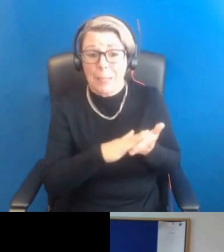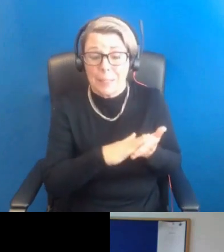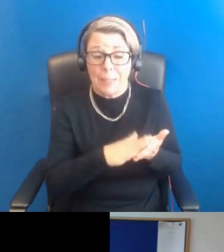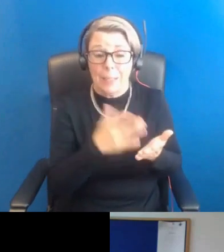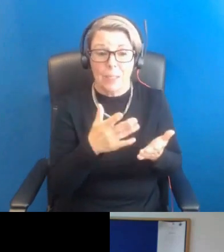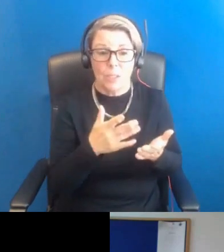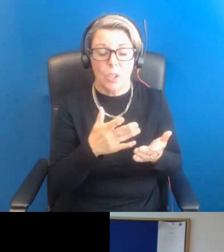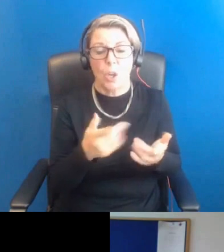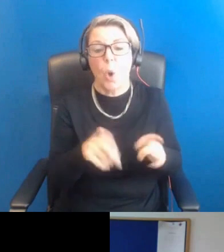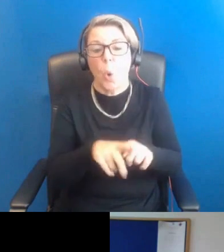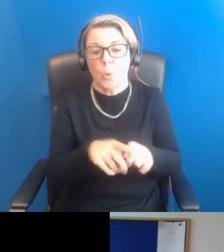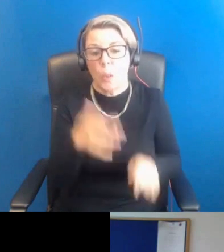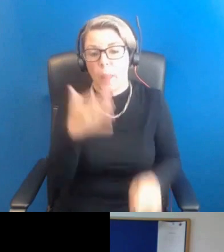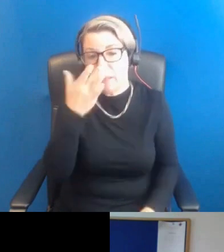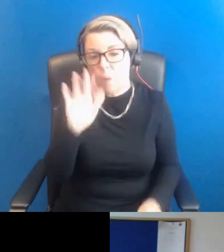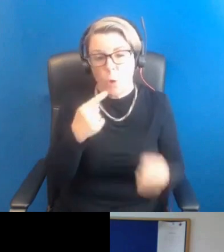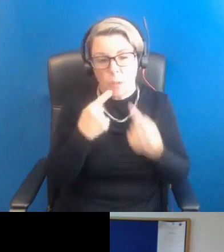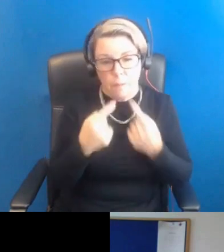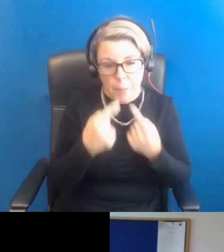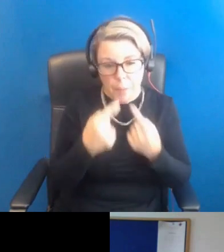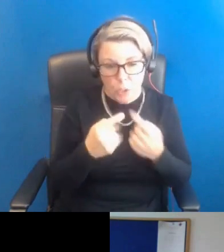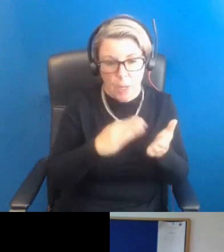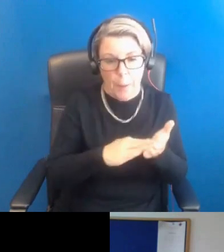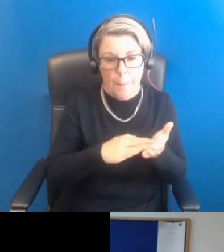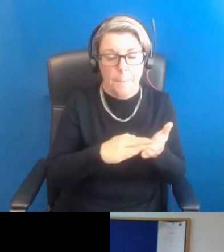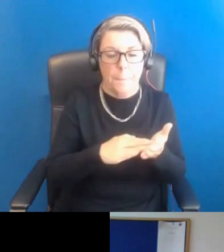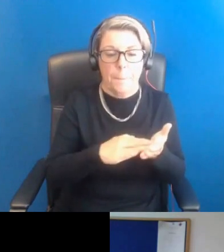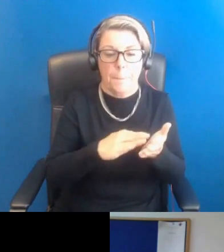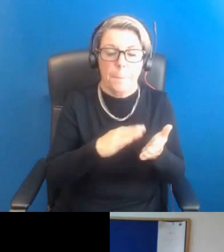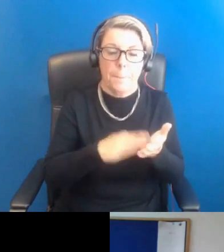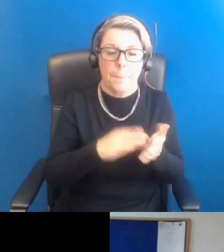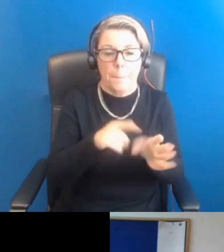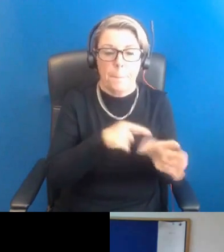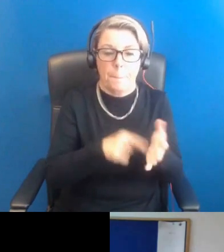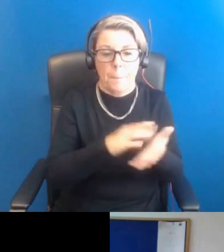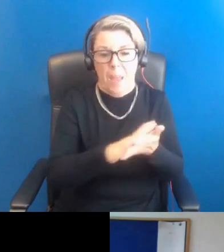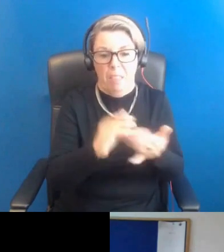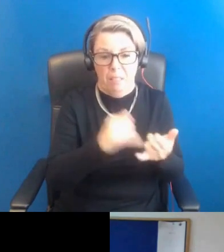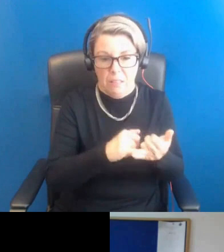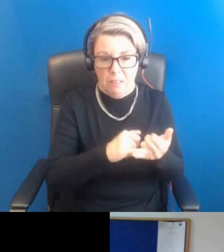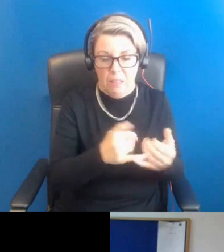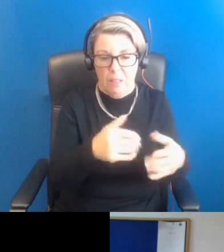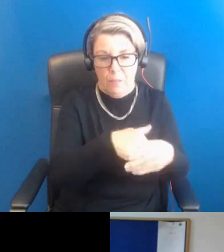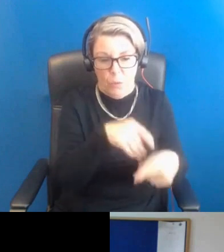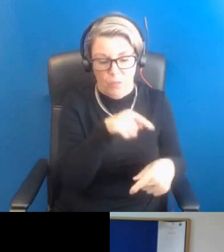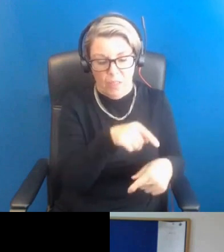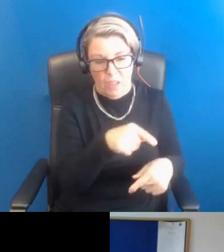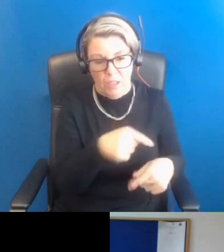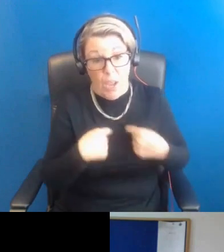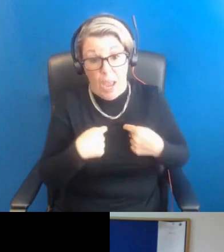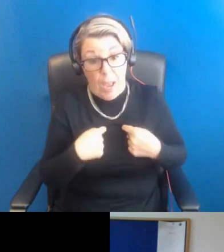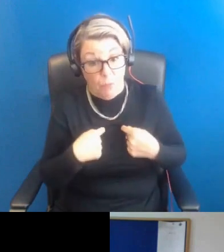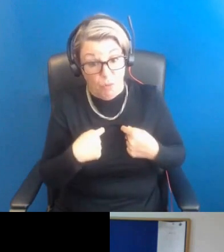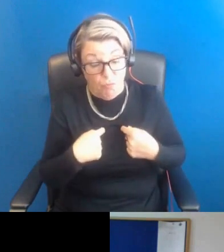of myths surrounding it, which is really why we're here today. Okay. So I'm not really the major speaker